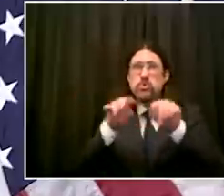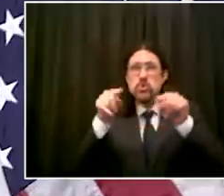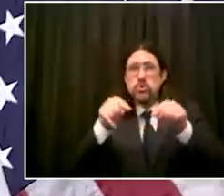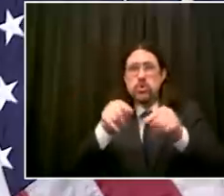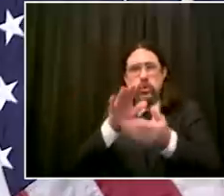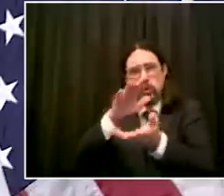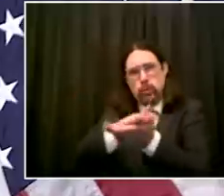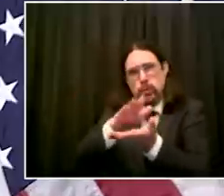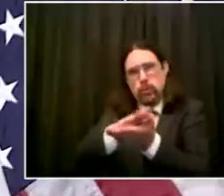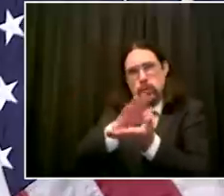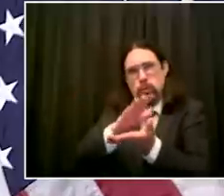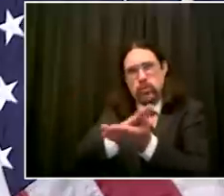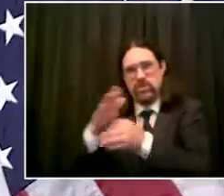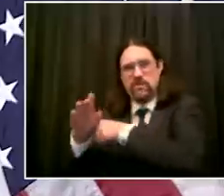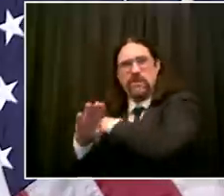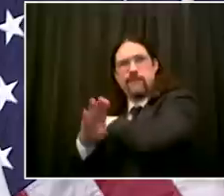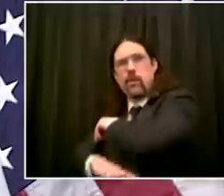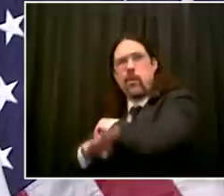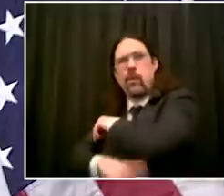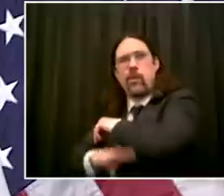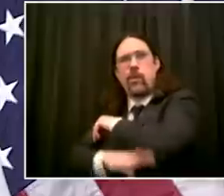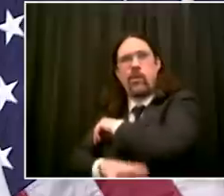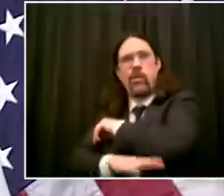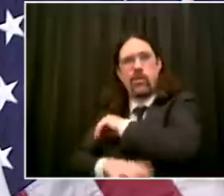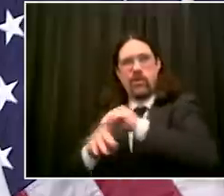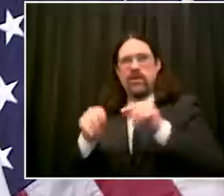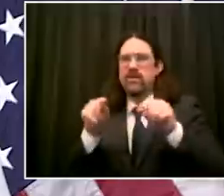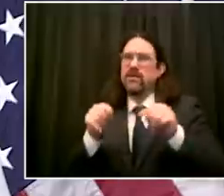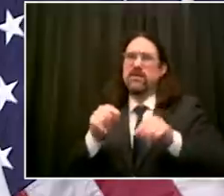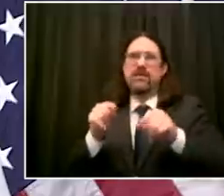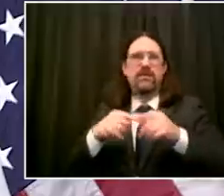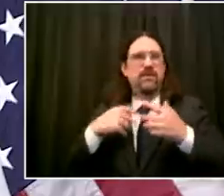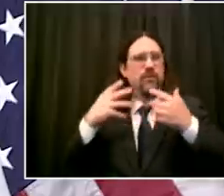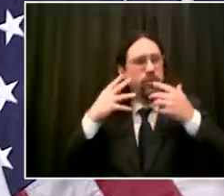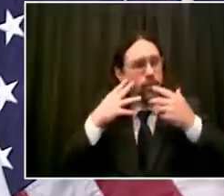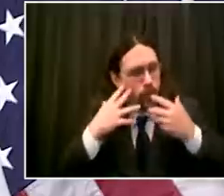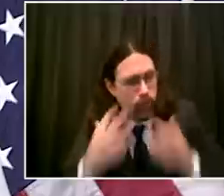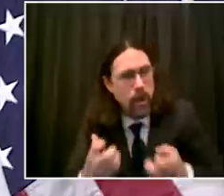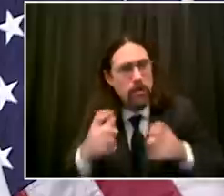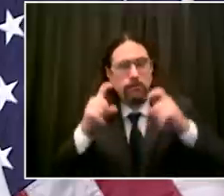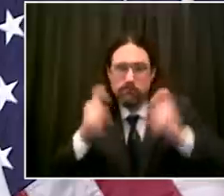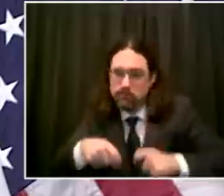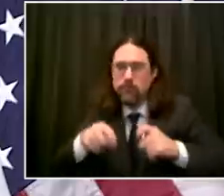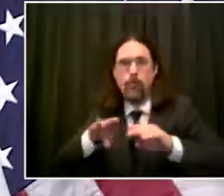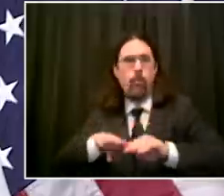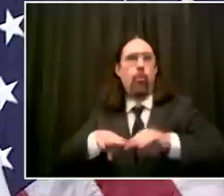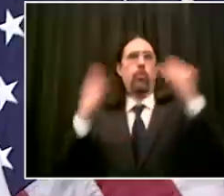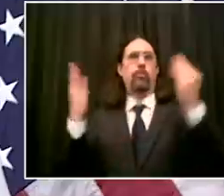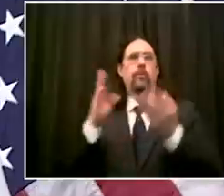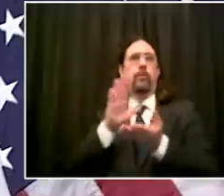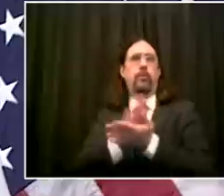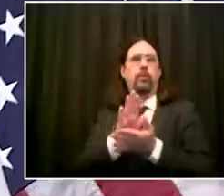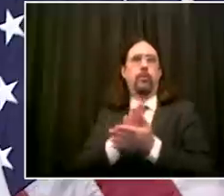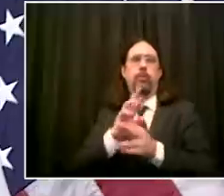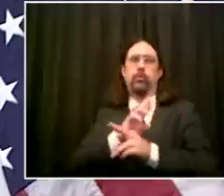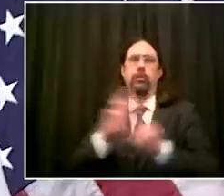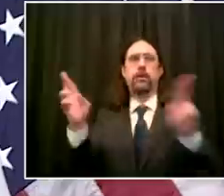the summer and sort of go into high gear so i hope that gives you a flavor of it but it's going to be day by day week by week